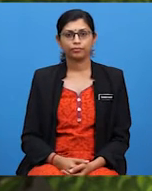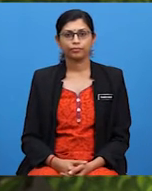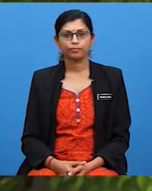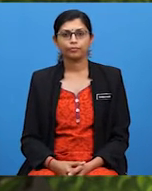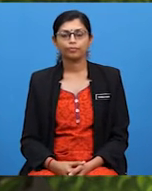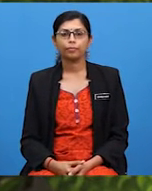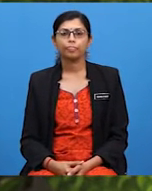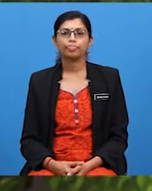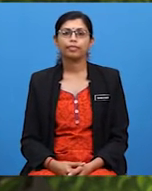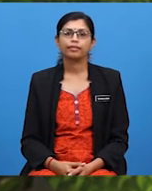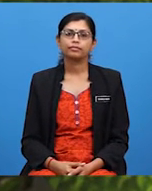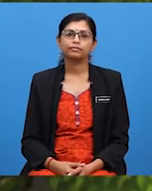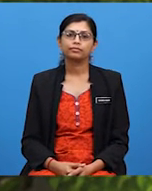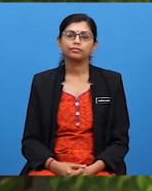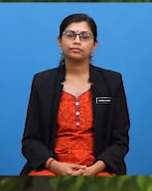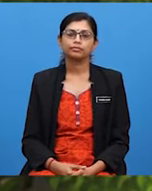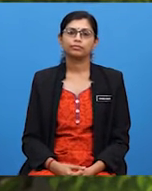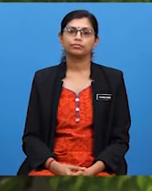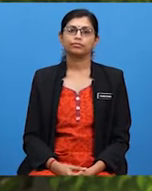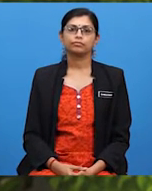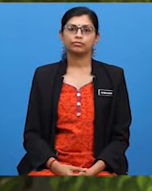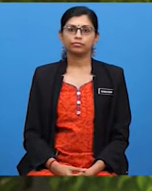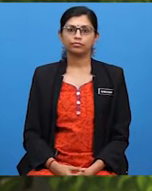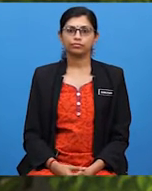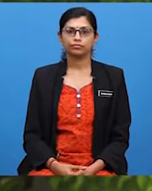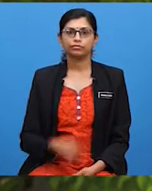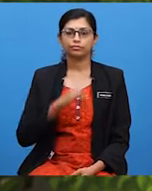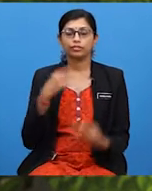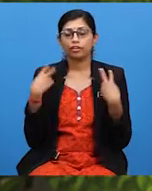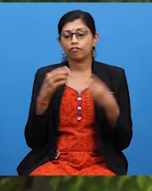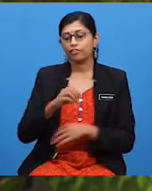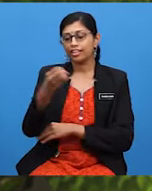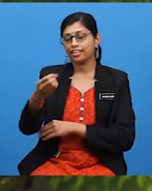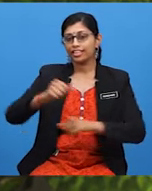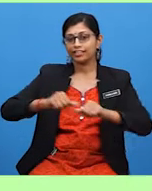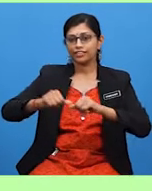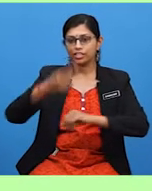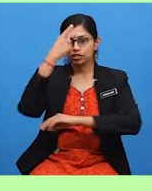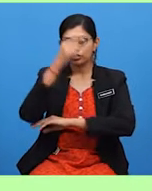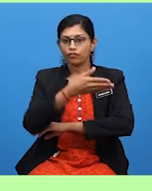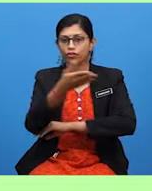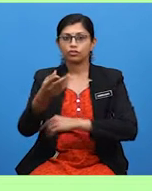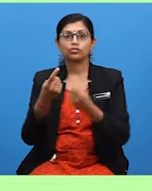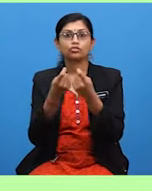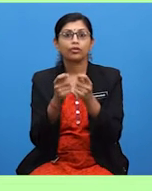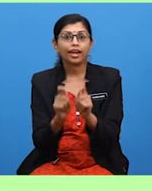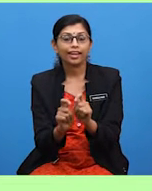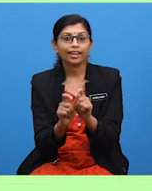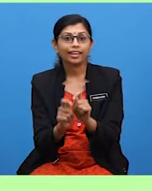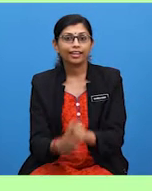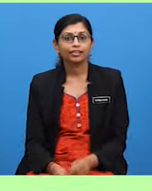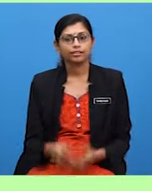I have other activities for you to try. The first one,